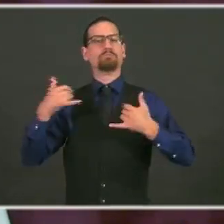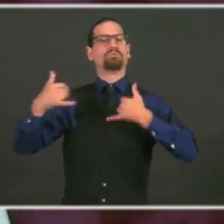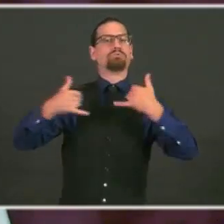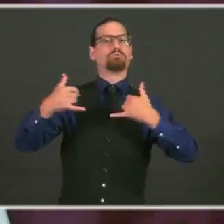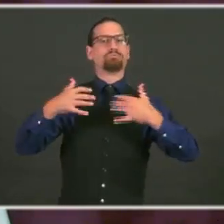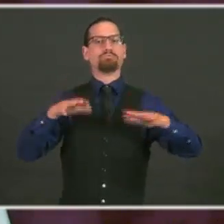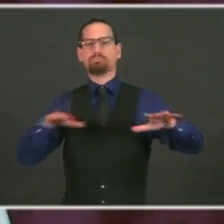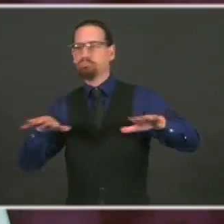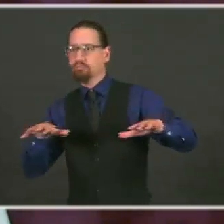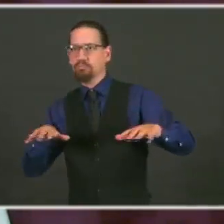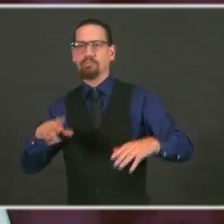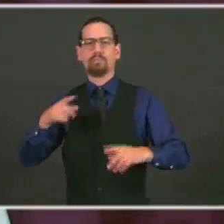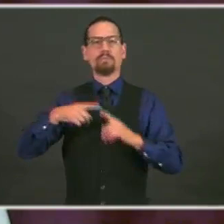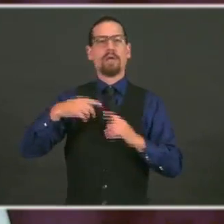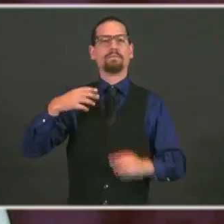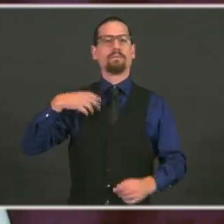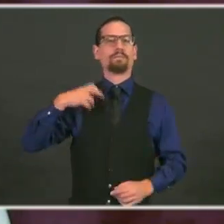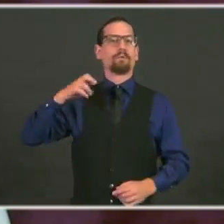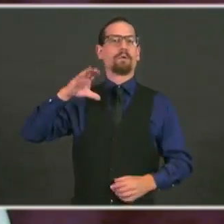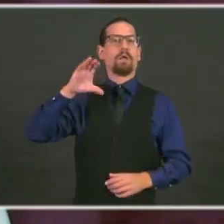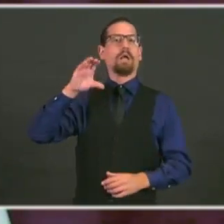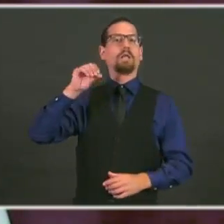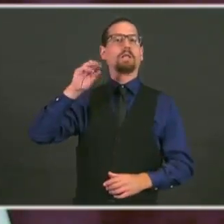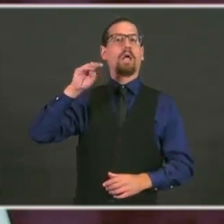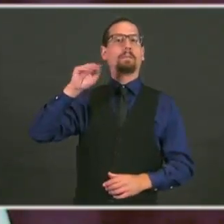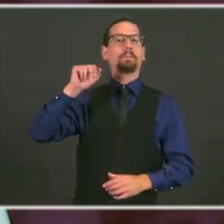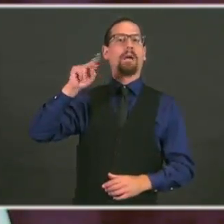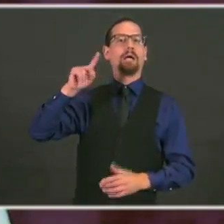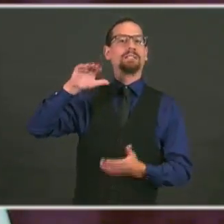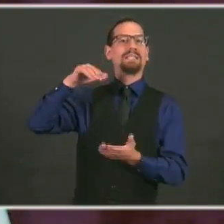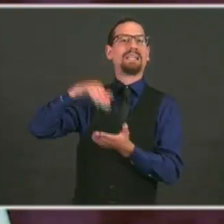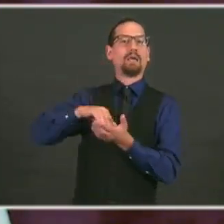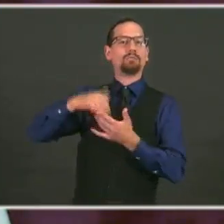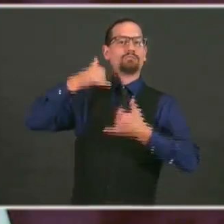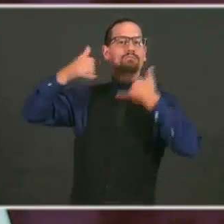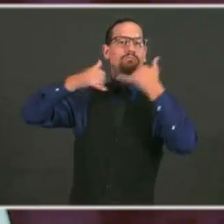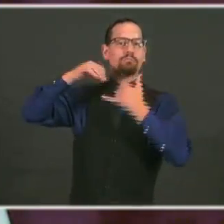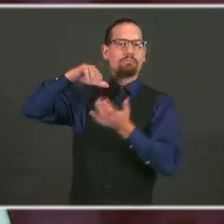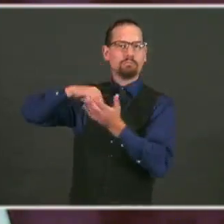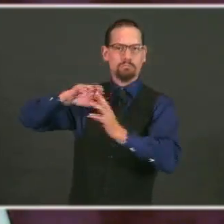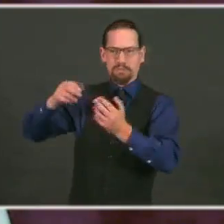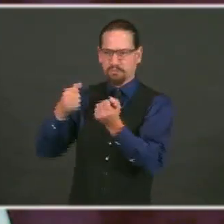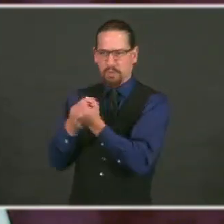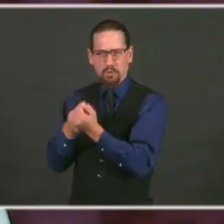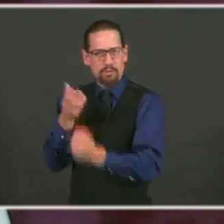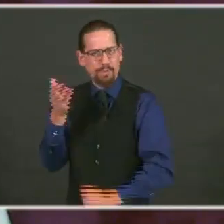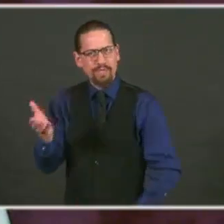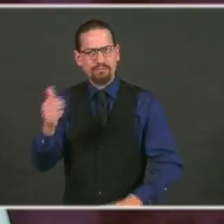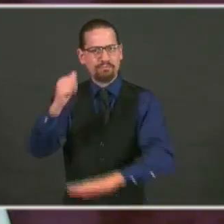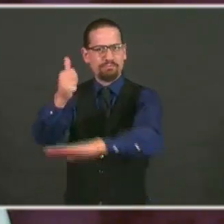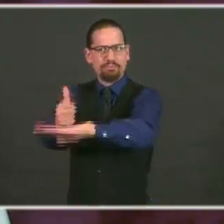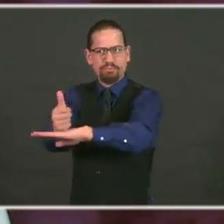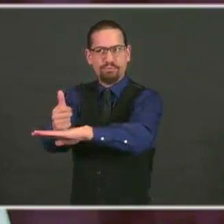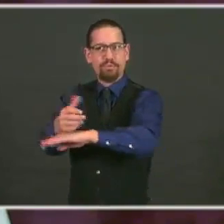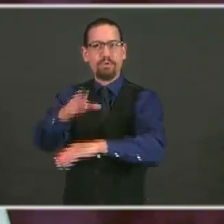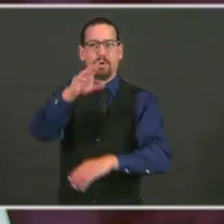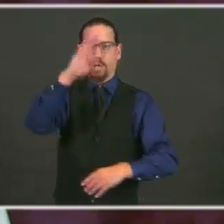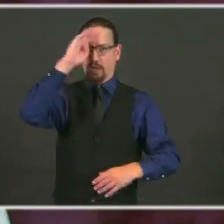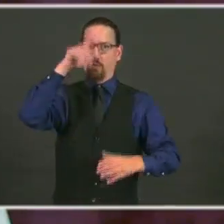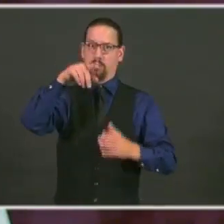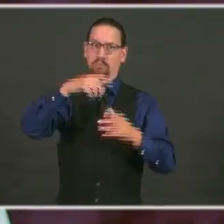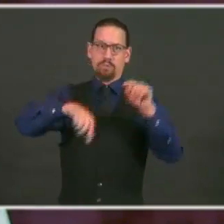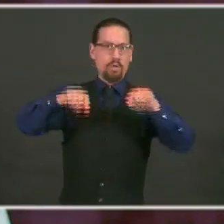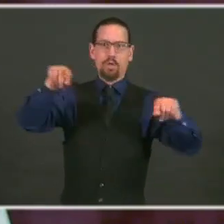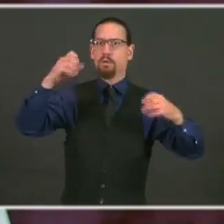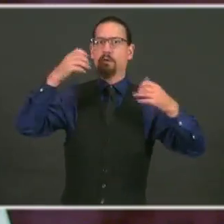to have questions. There are going to be issues. You're going to get confused. Pick up the phone. Call the operations center. If we have to, we'll